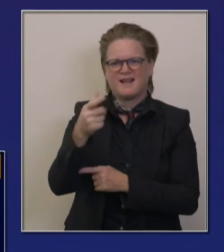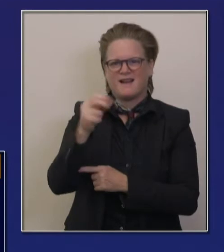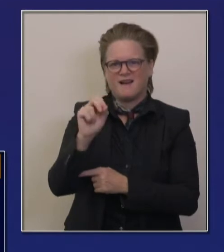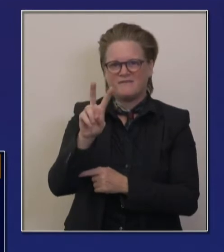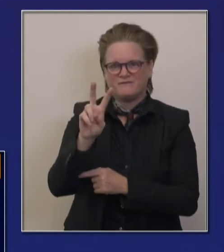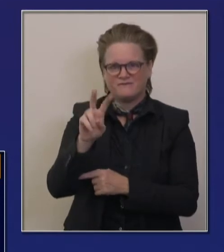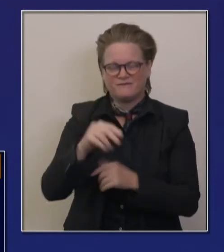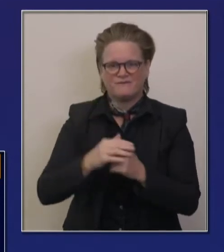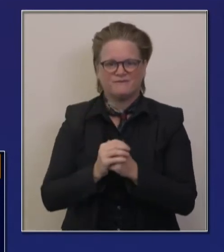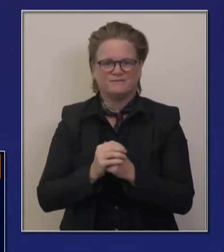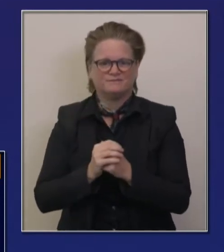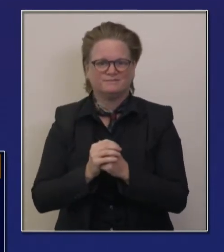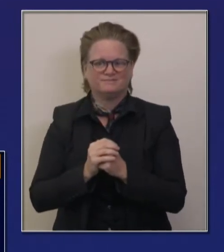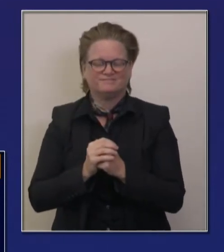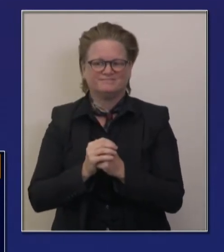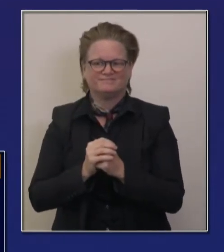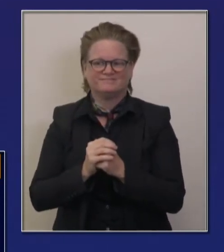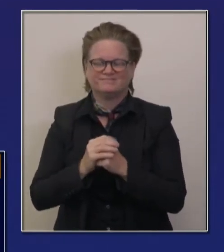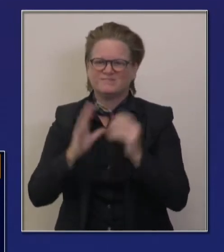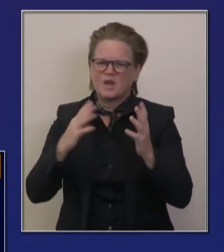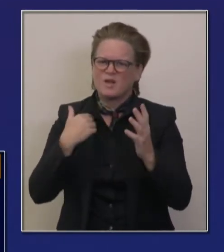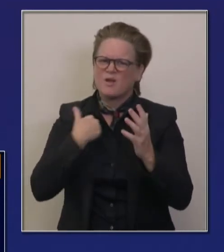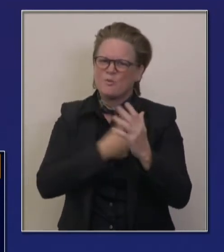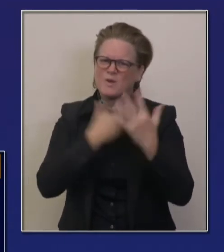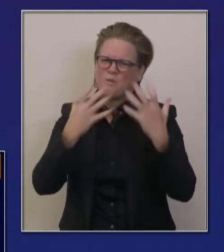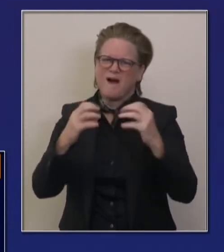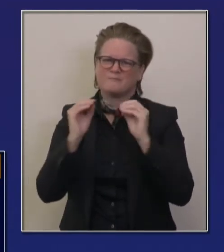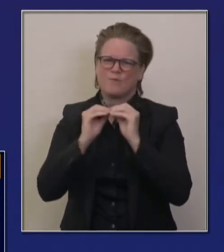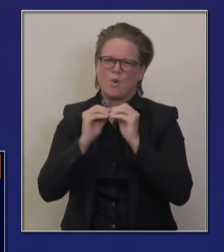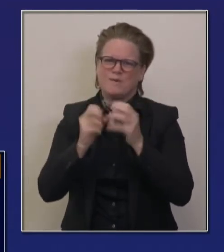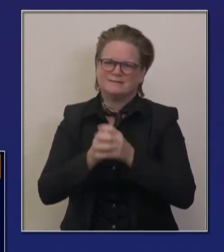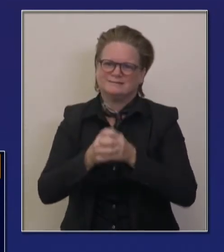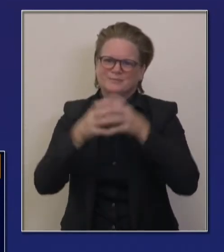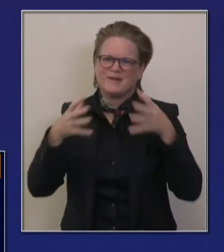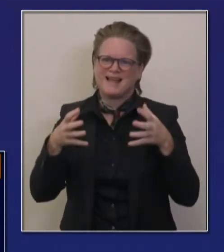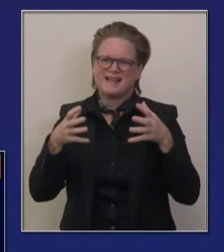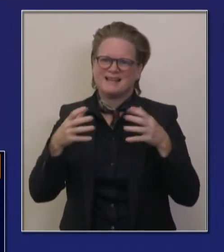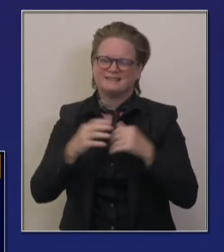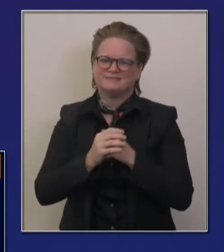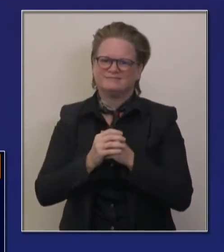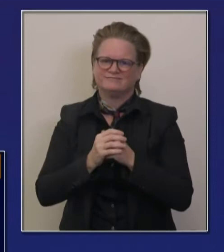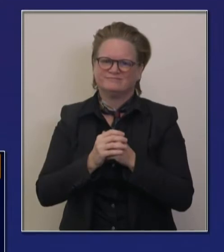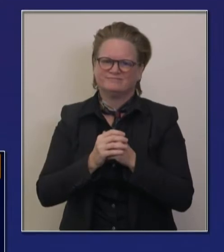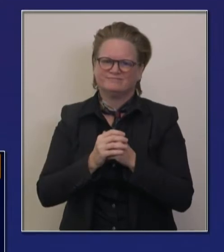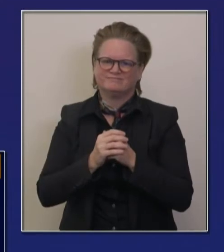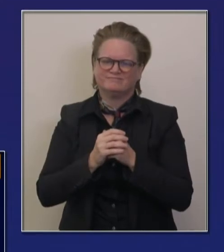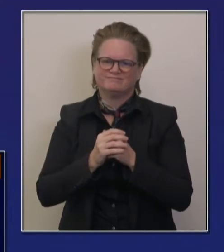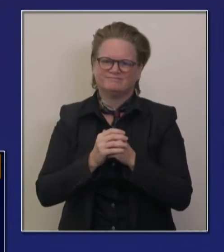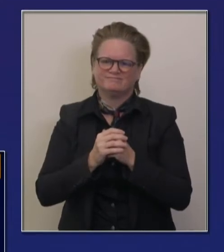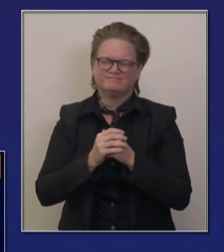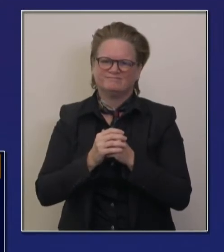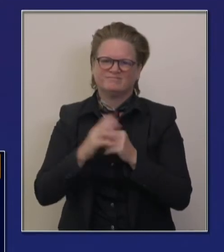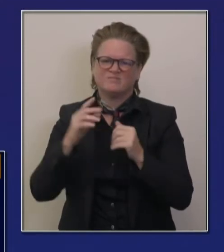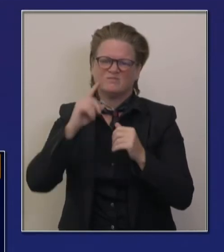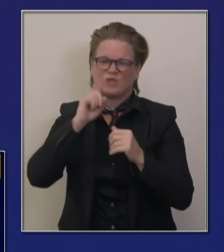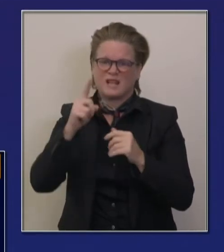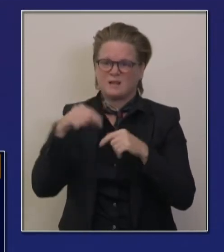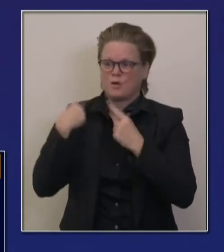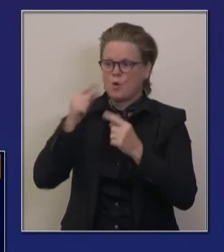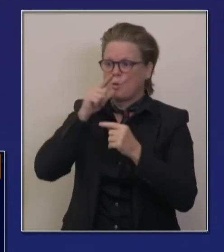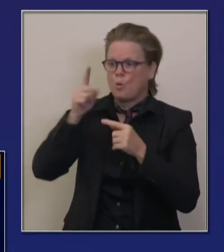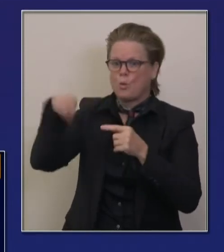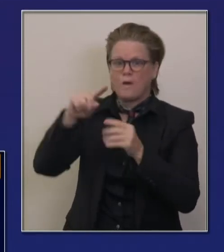additional members, uh, for this program. And by the way, health core has been incredibly effective, particularly at our skilled nursing facilities.